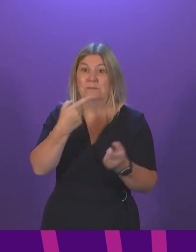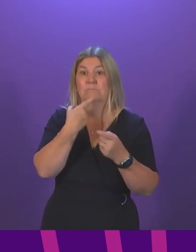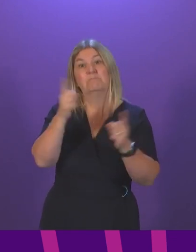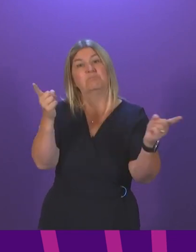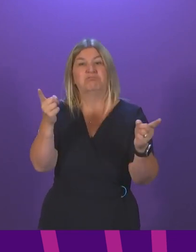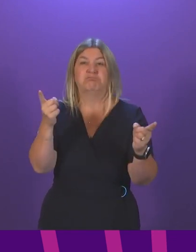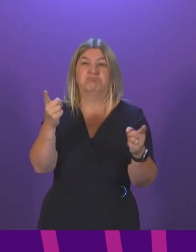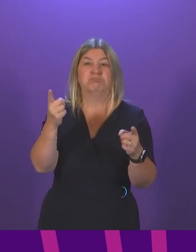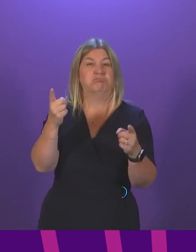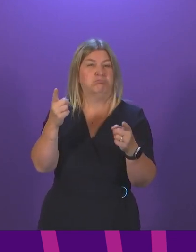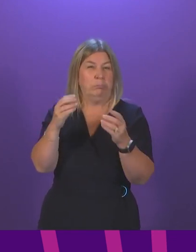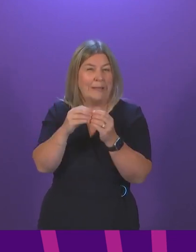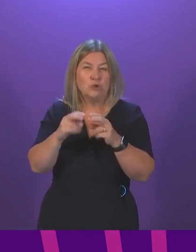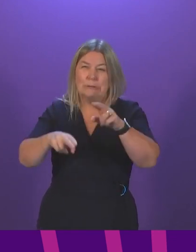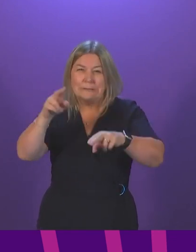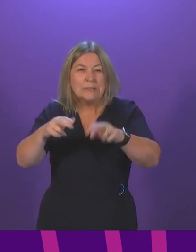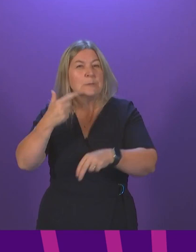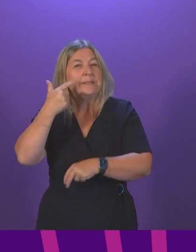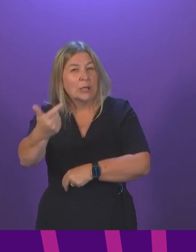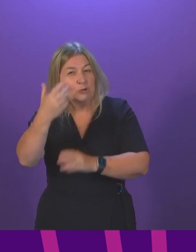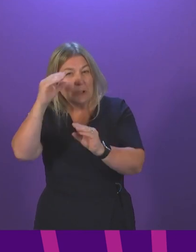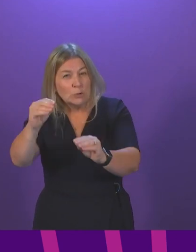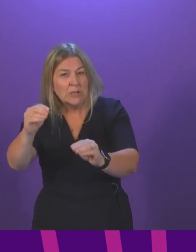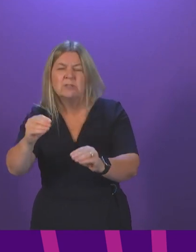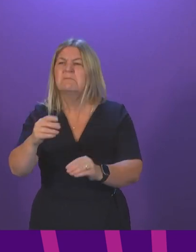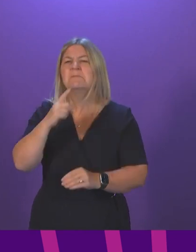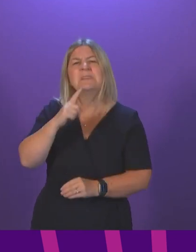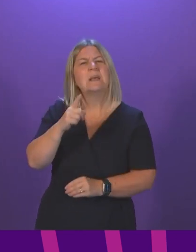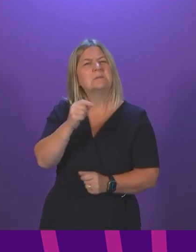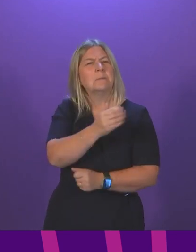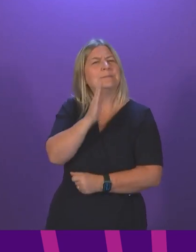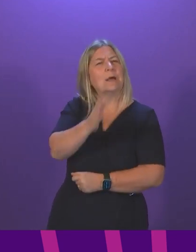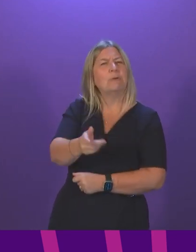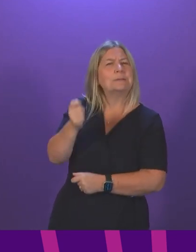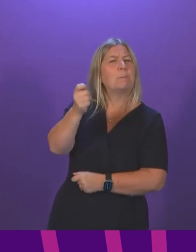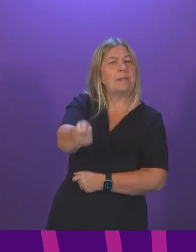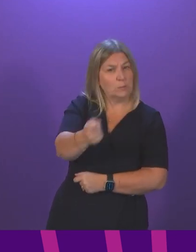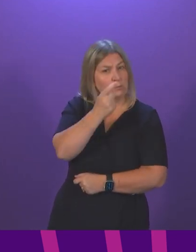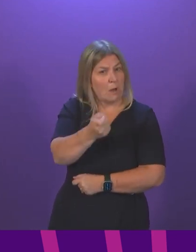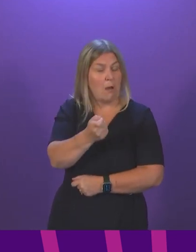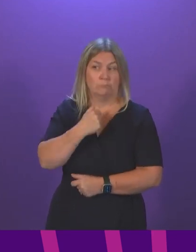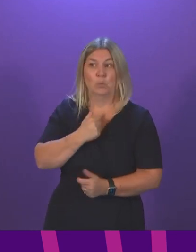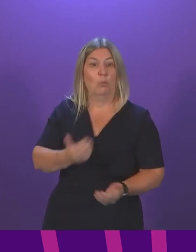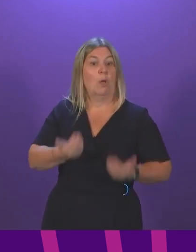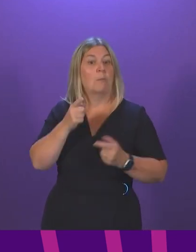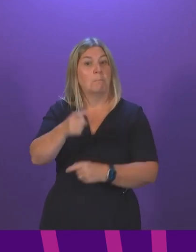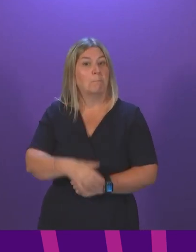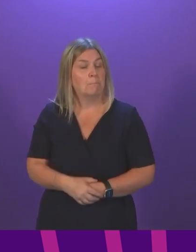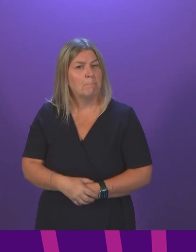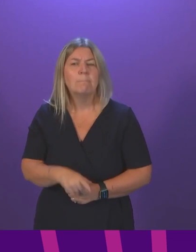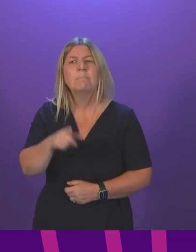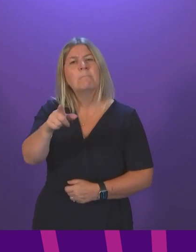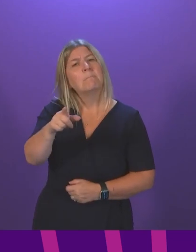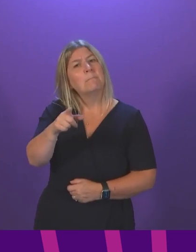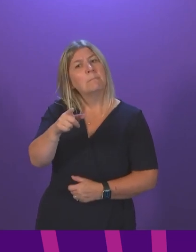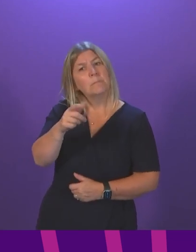It appears that some kind of provision for direct appeals will be maintained, which is welcome. Does the First Minister agree that any appeal provision